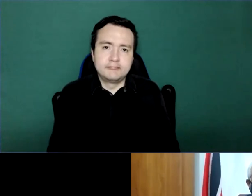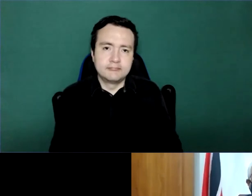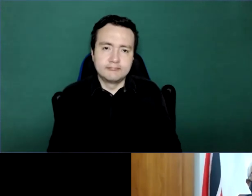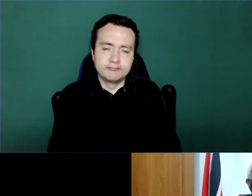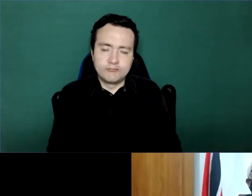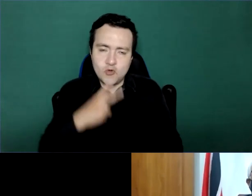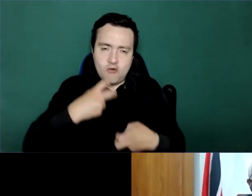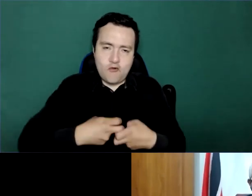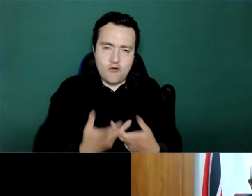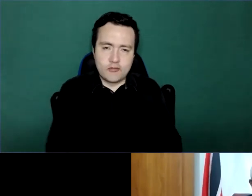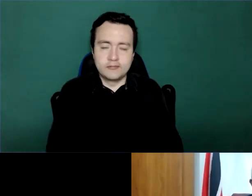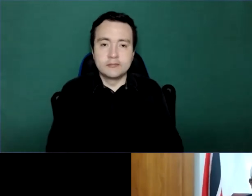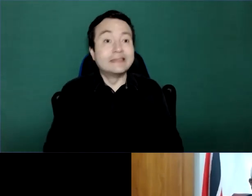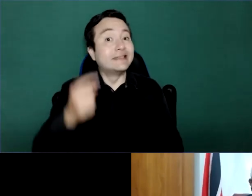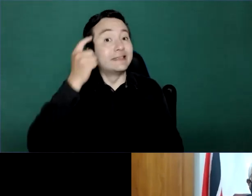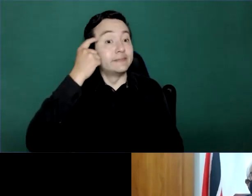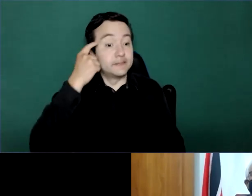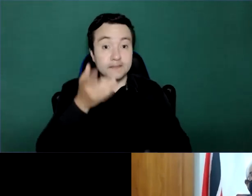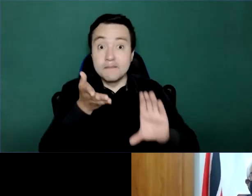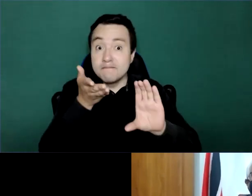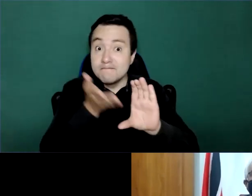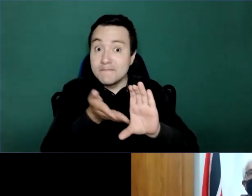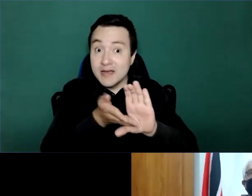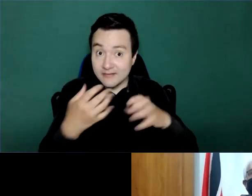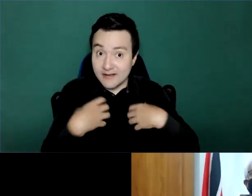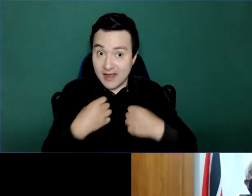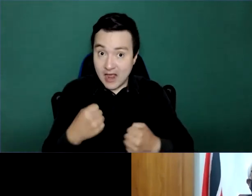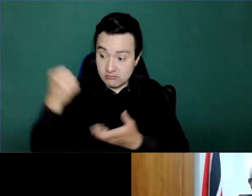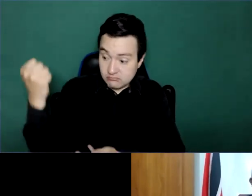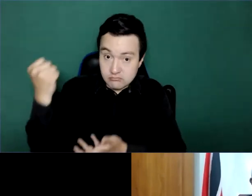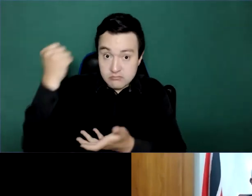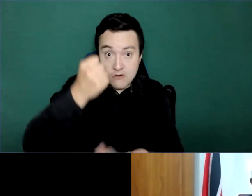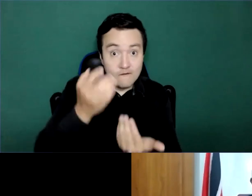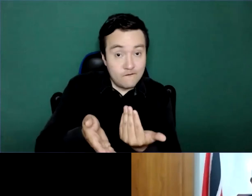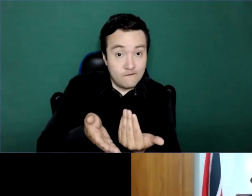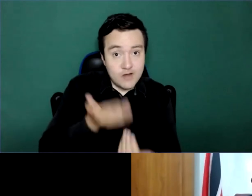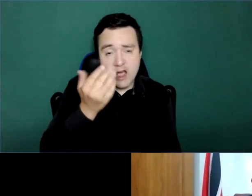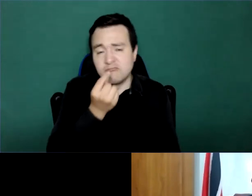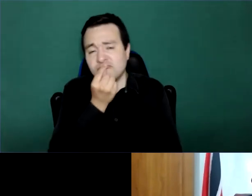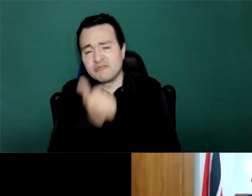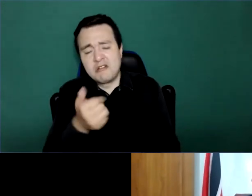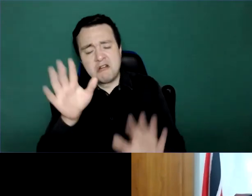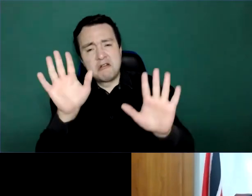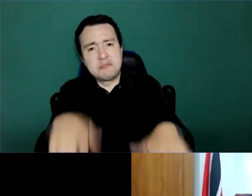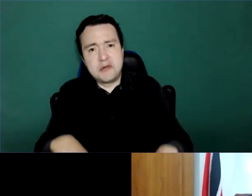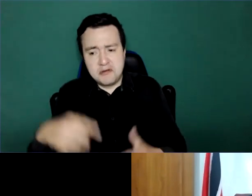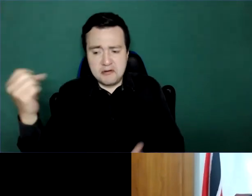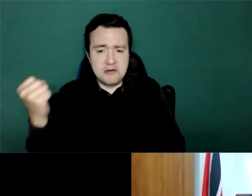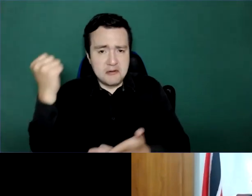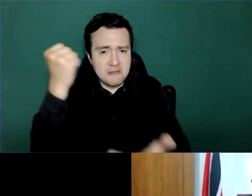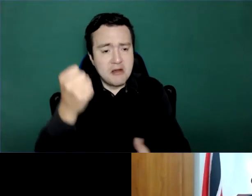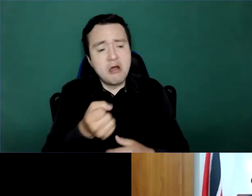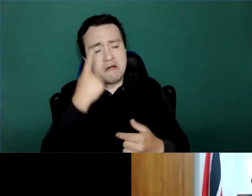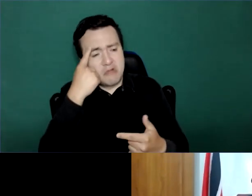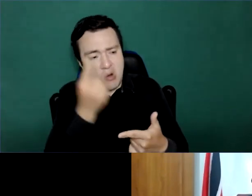not be as easily quantifiable. However, it can be quantified by the quality of life, by the individual,